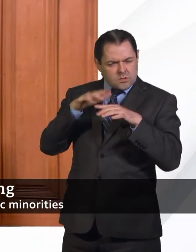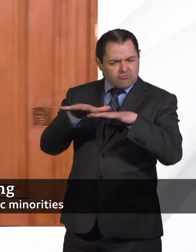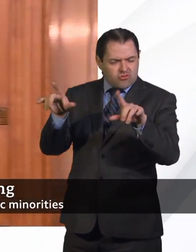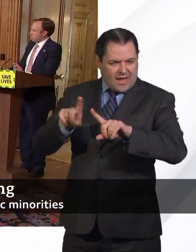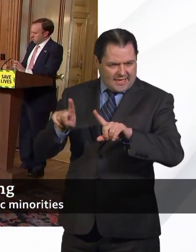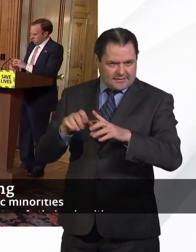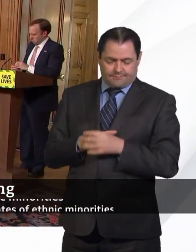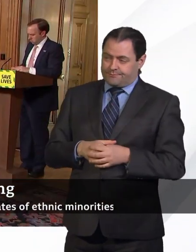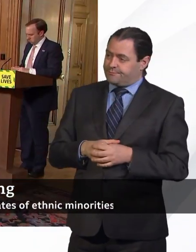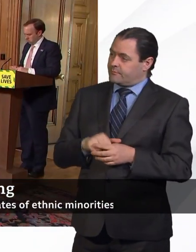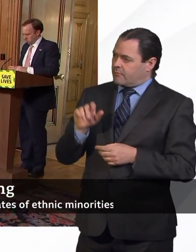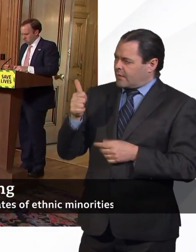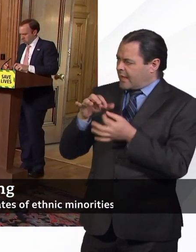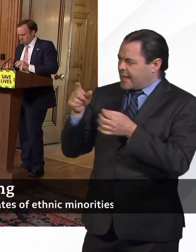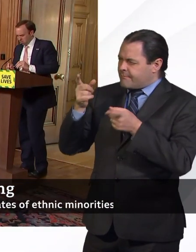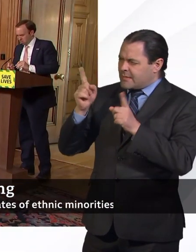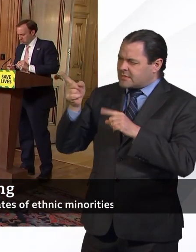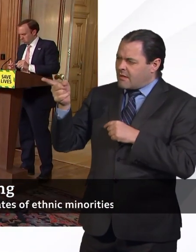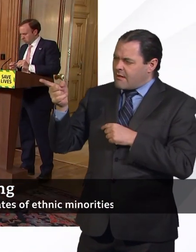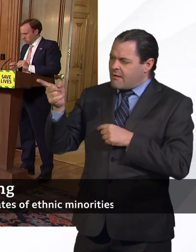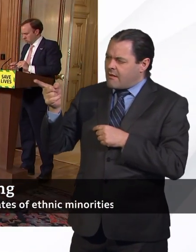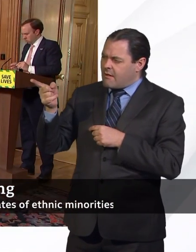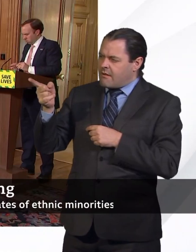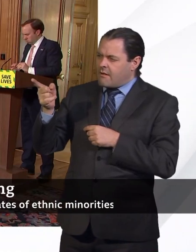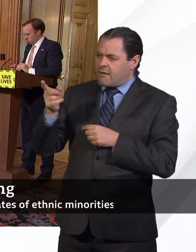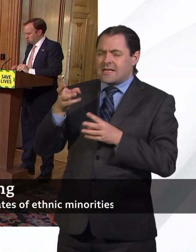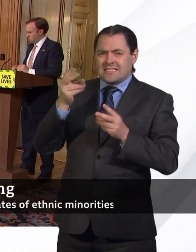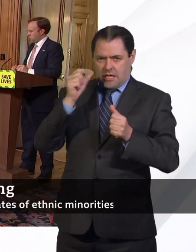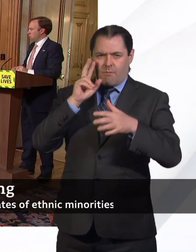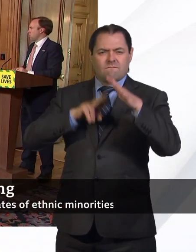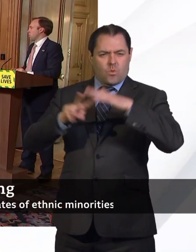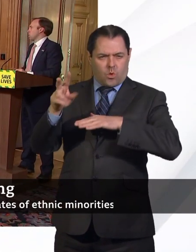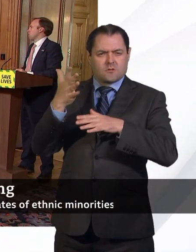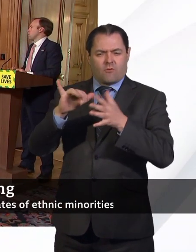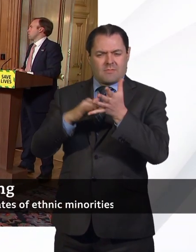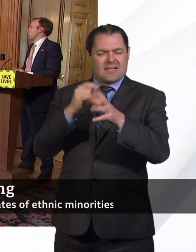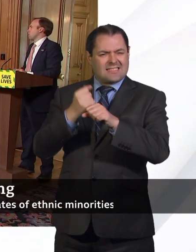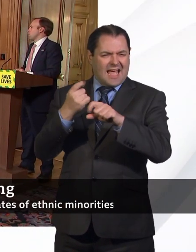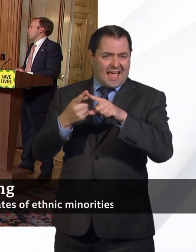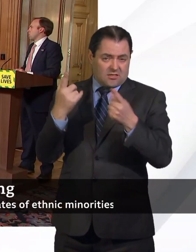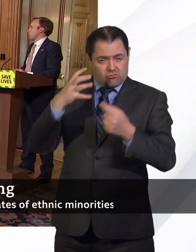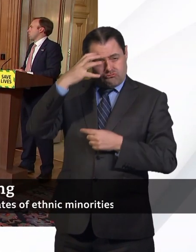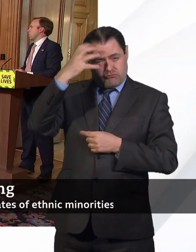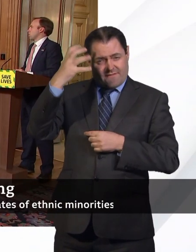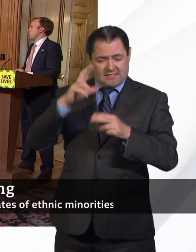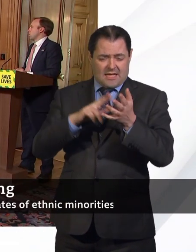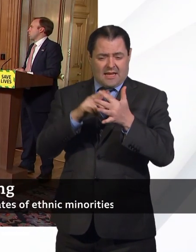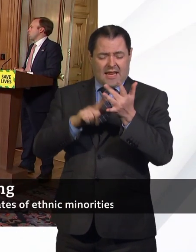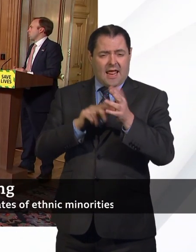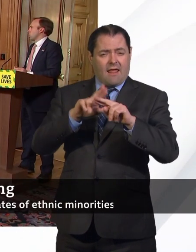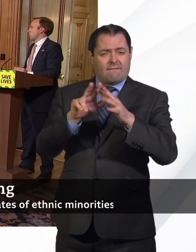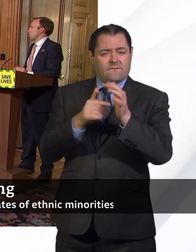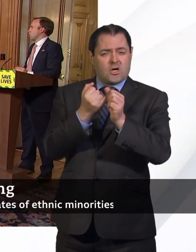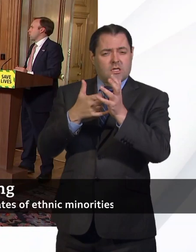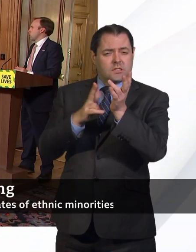of course. Yeah. Thank you, because there were there were forecasts published by members of SAGE, Neil Ferguson, for example. And he said today that the